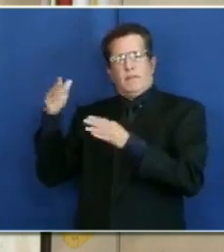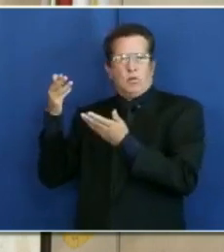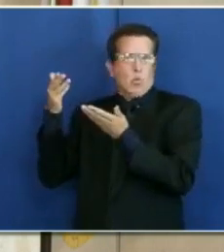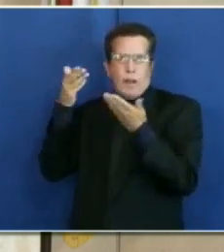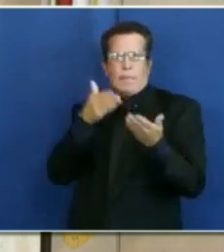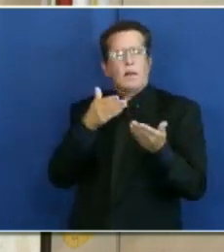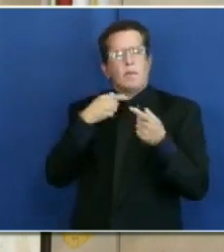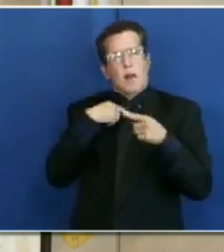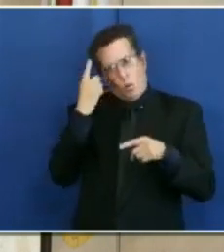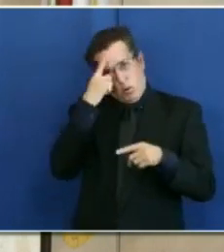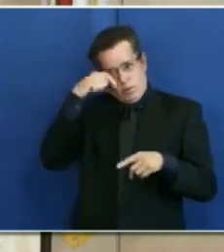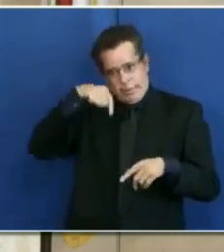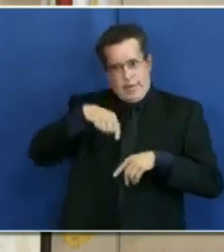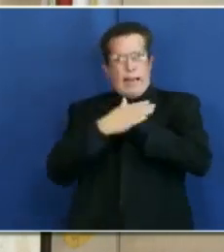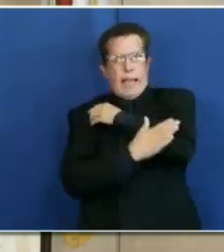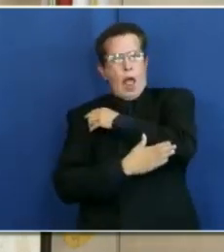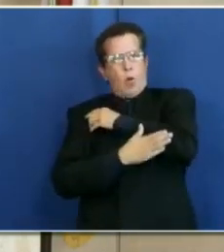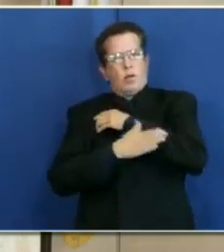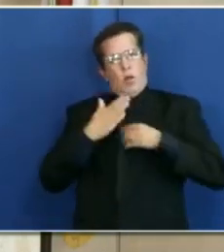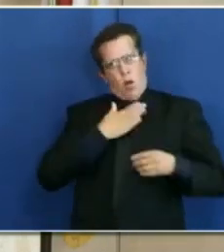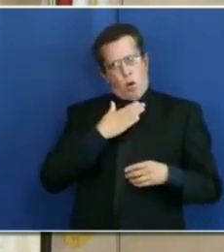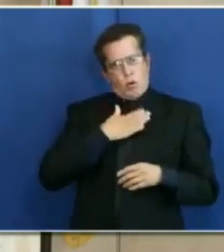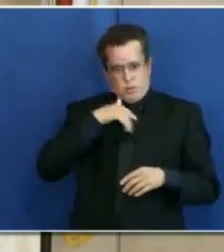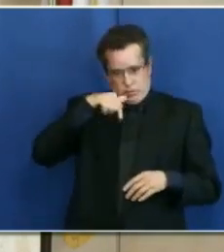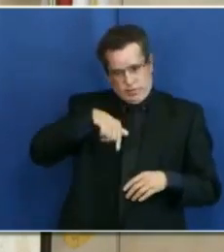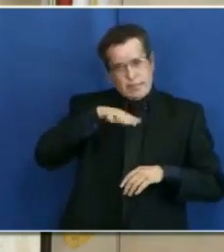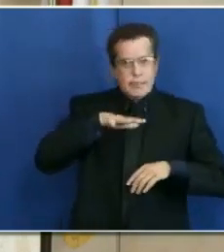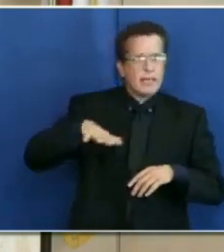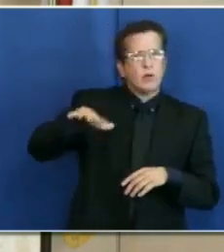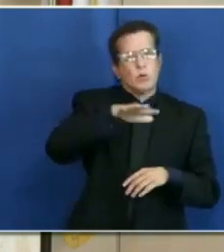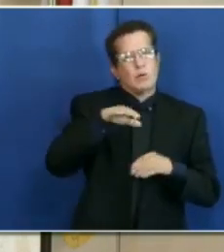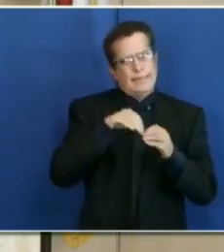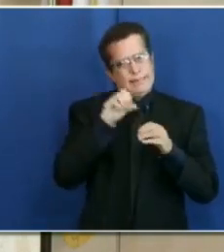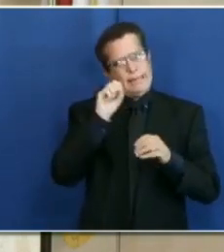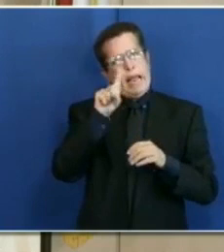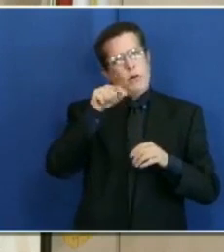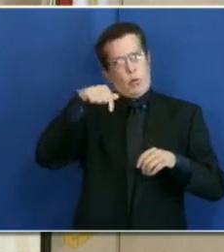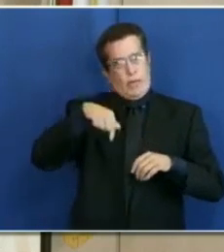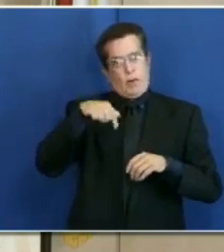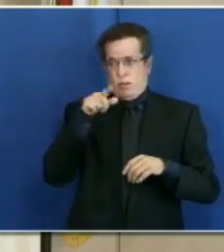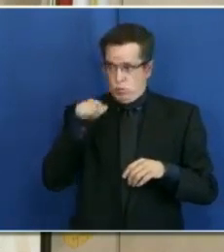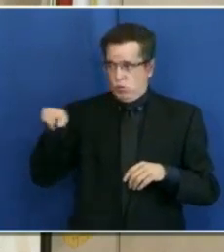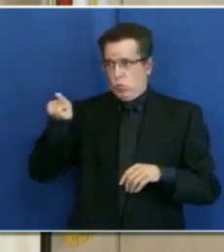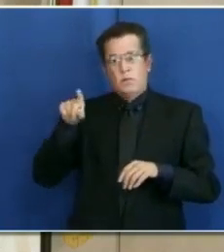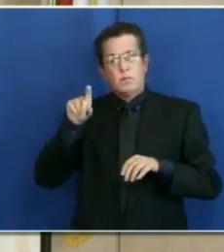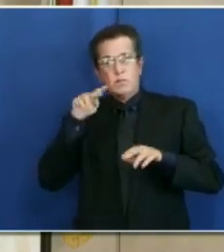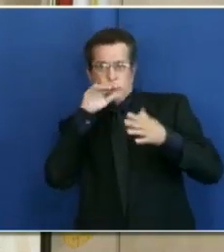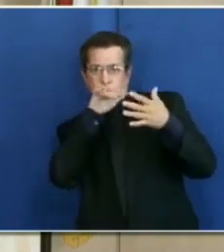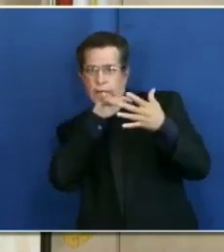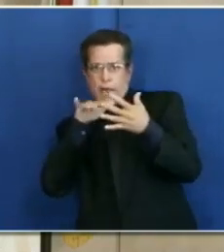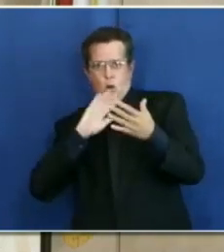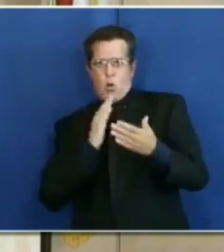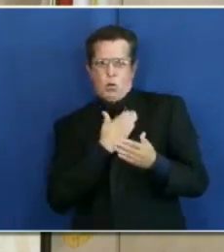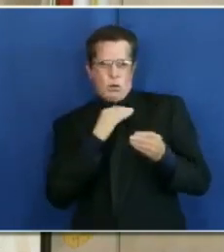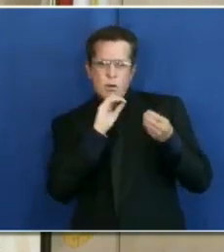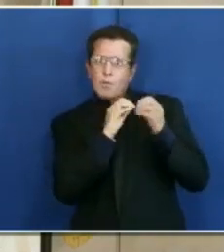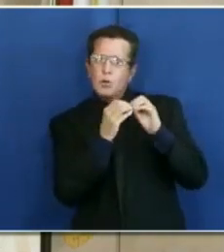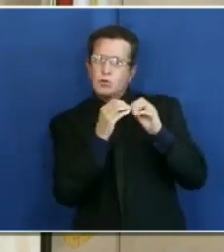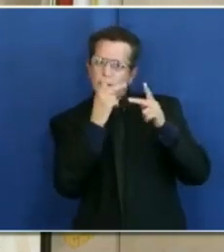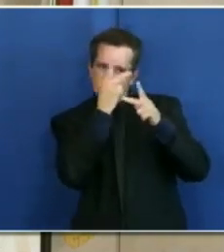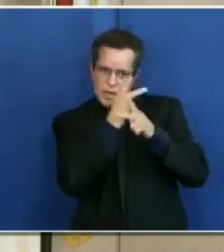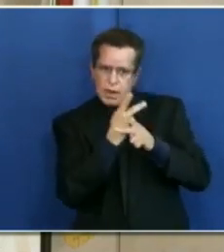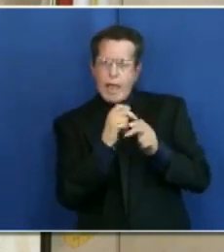county, looking at our own metrics, are you and others at the county reevaluating our current metrics for how to